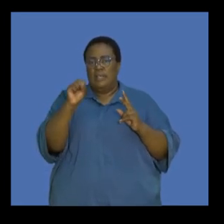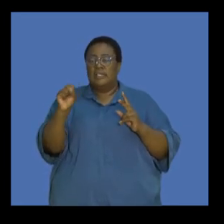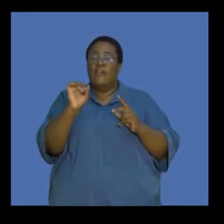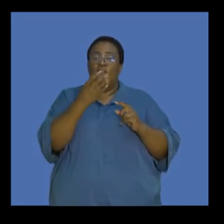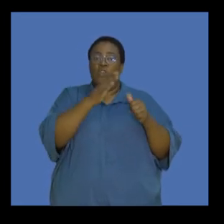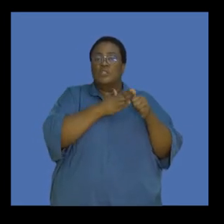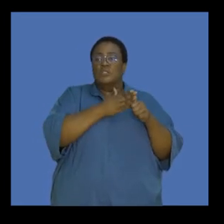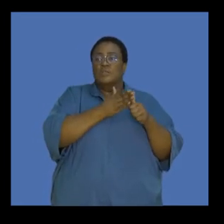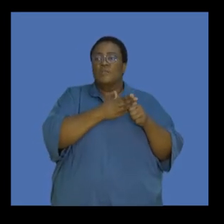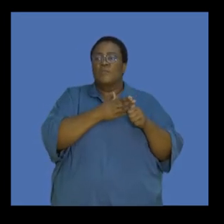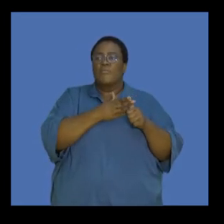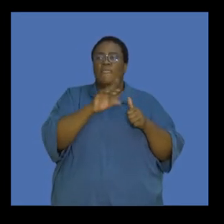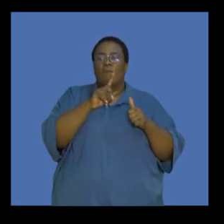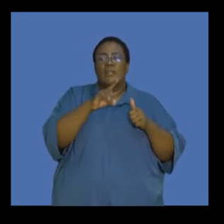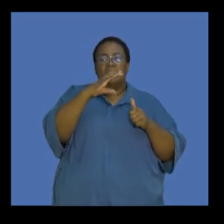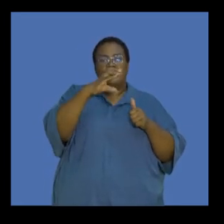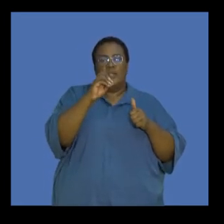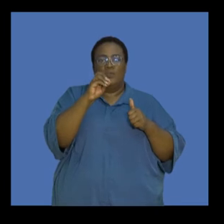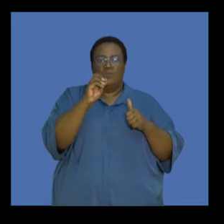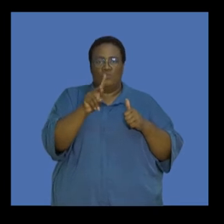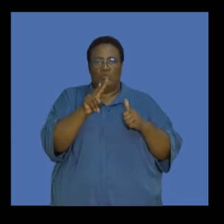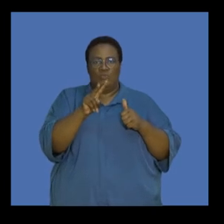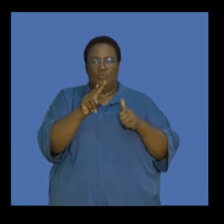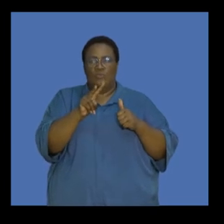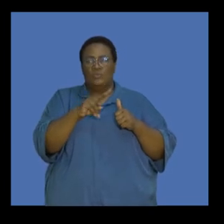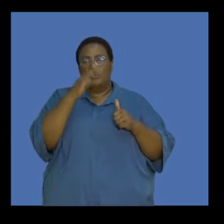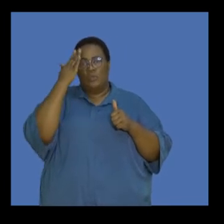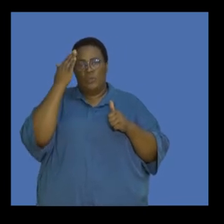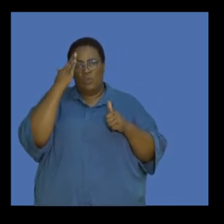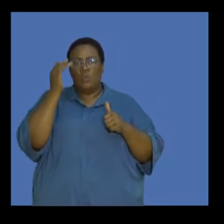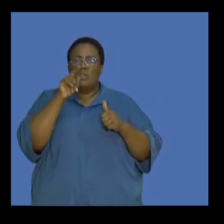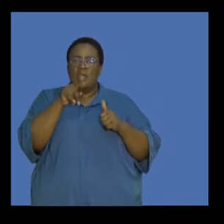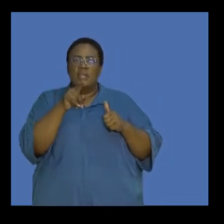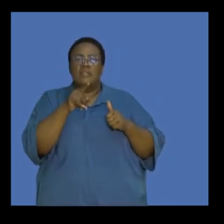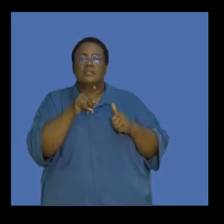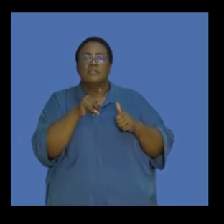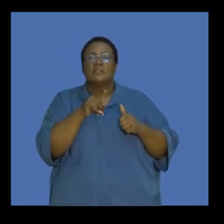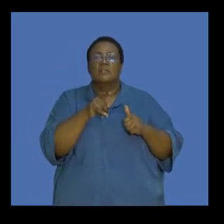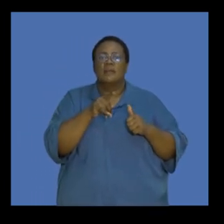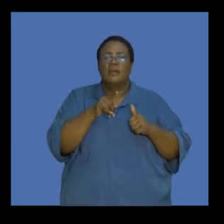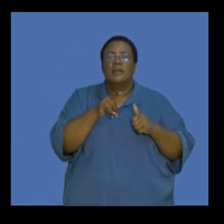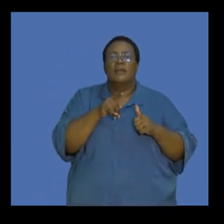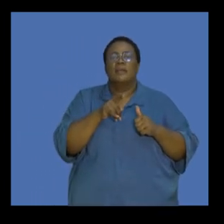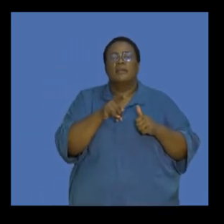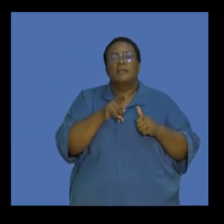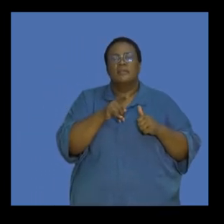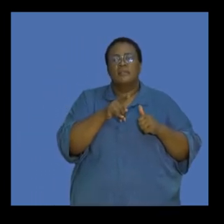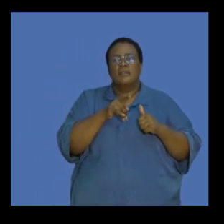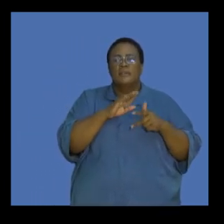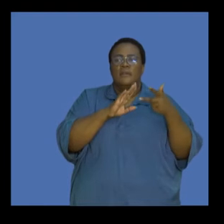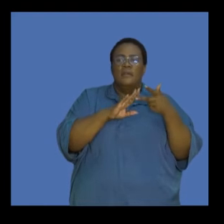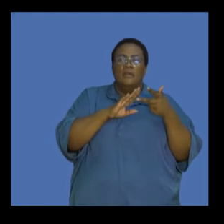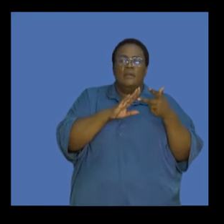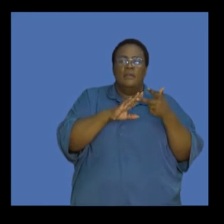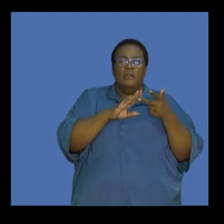let's see. The first gas that we talk about is carbon dioxide, and we know that carbon dioxide is naturally produced, and we see that. We